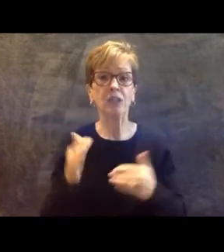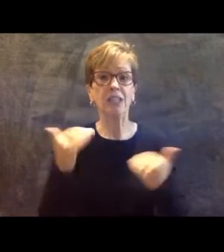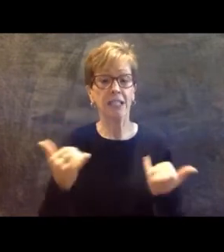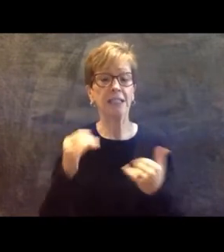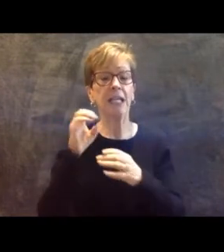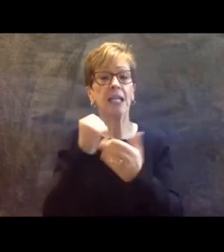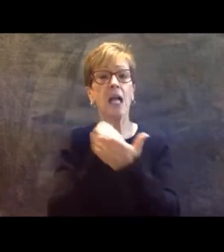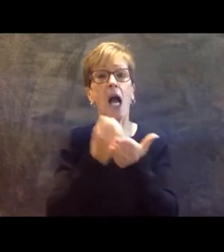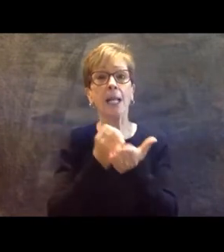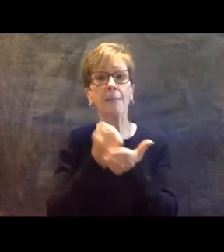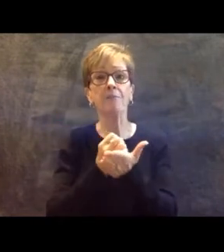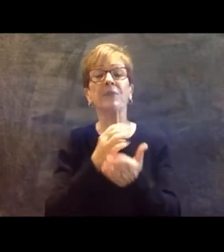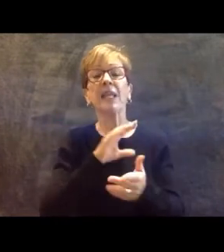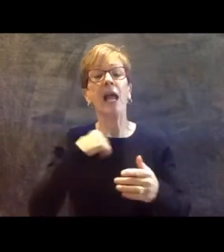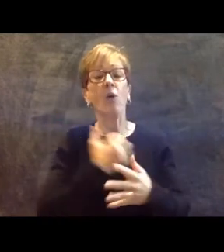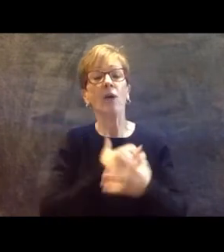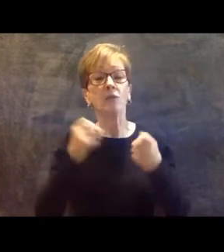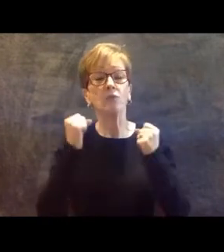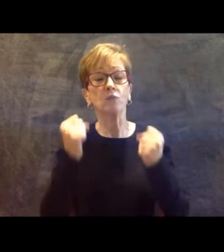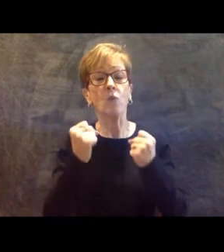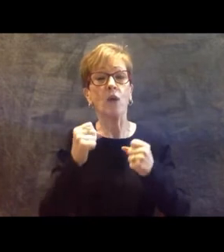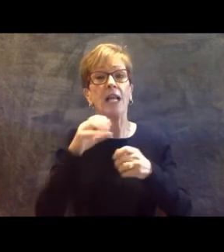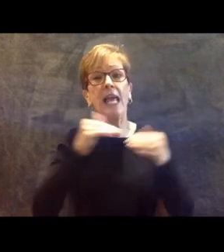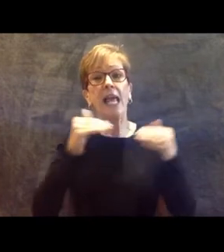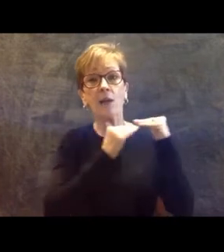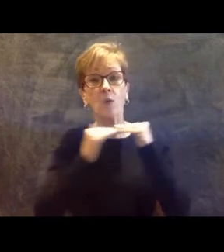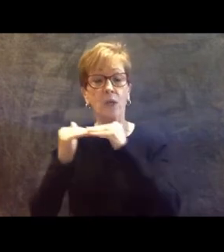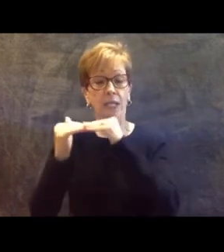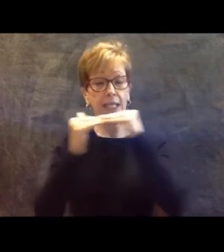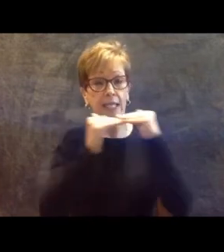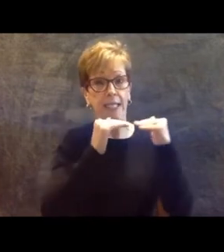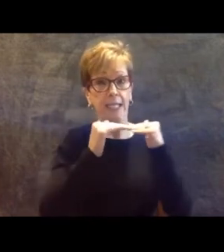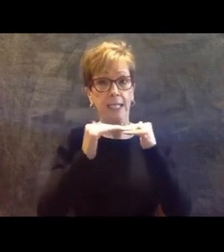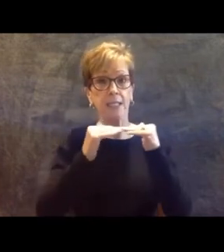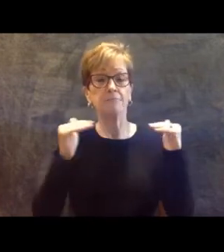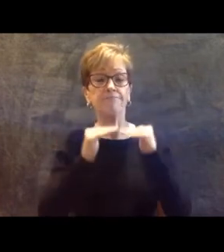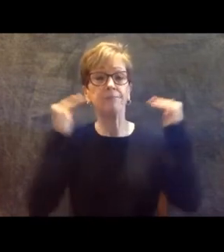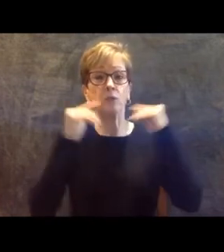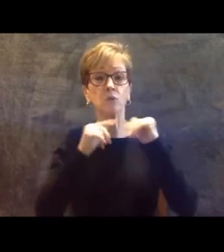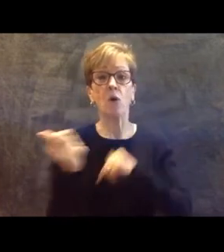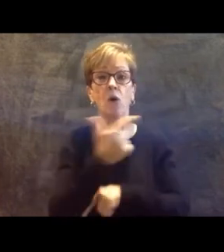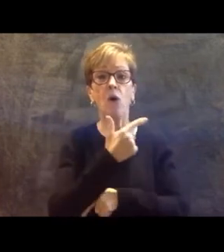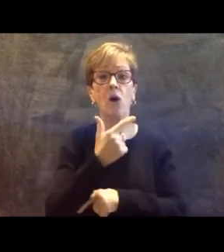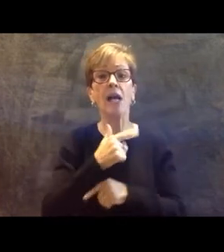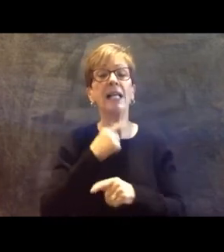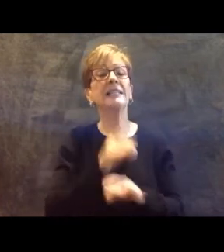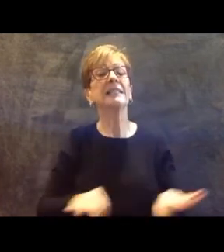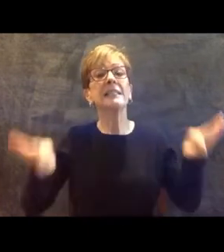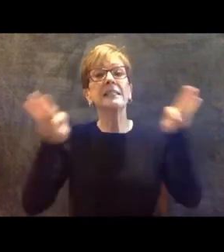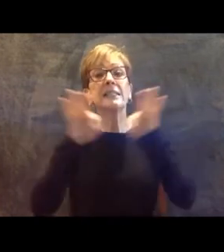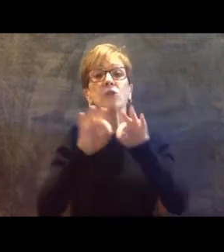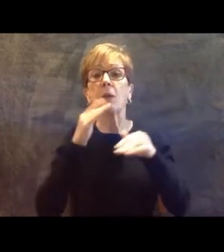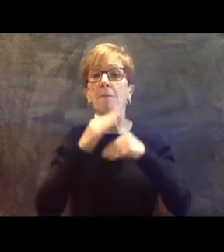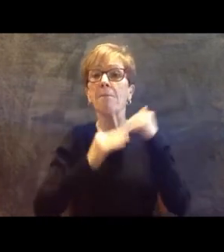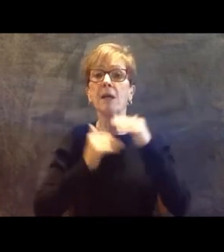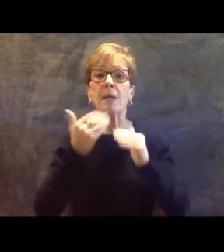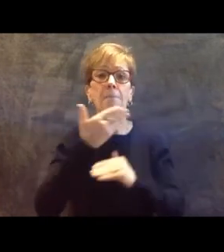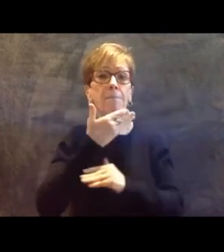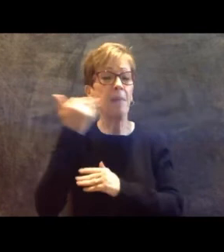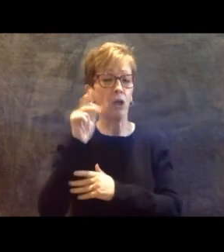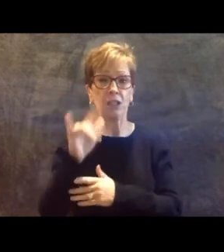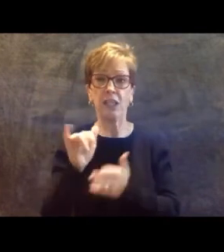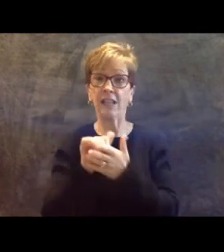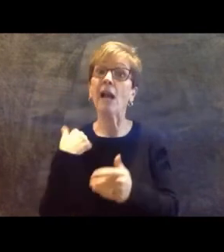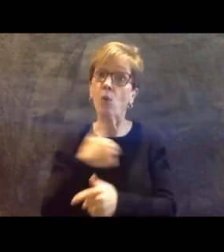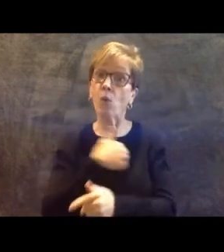inequities and inequalities. Education is central to how we build the better Kentucky that we all want. In the